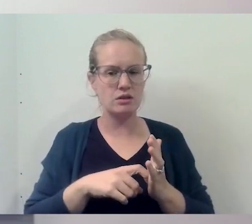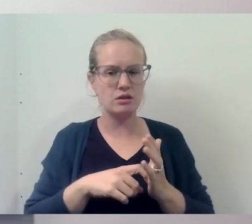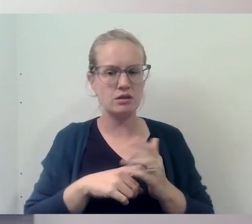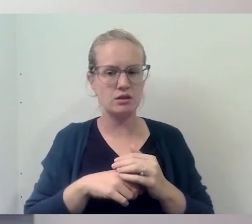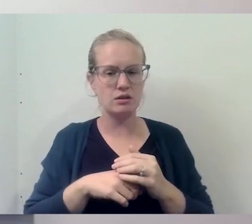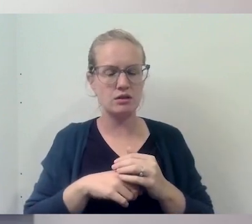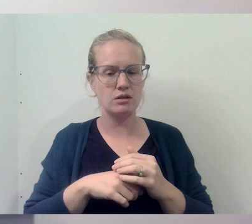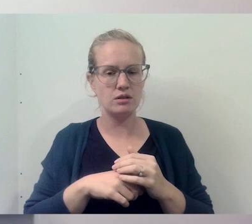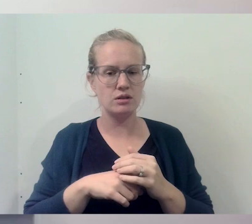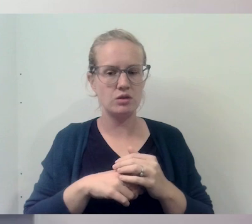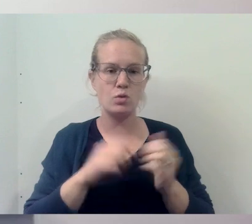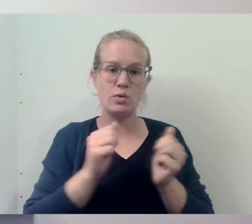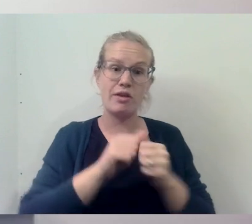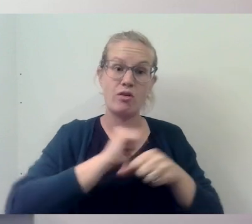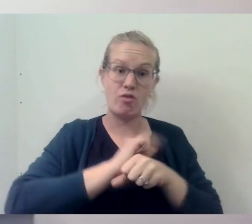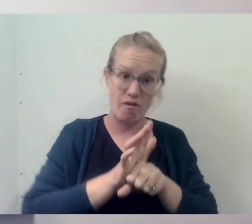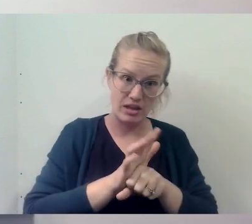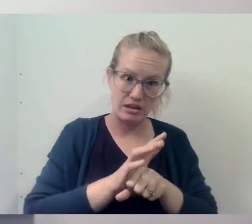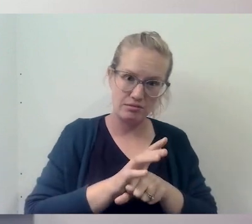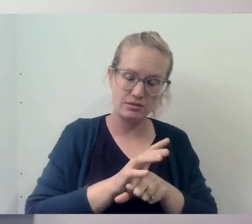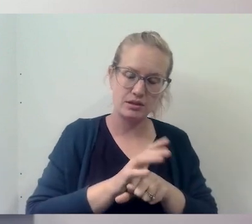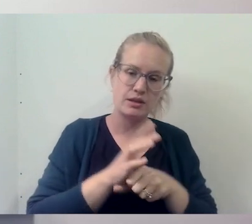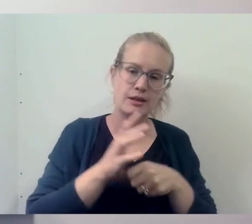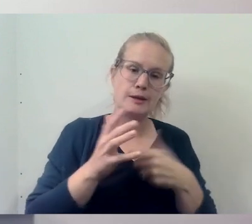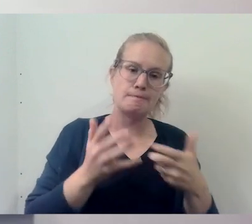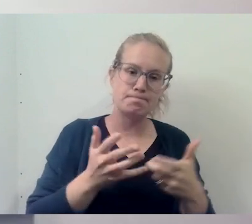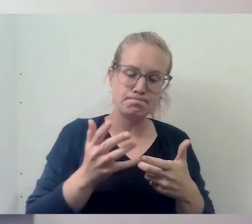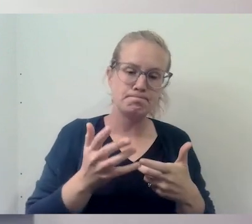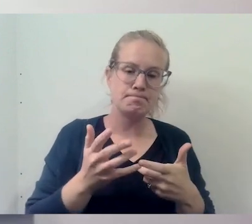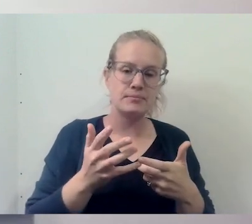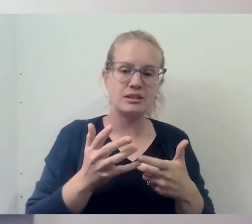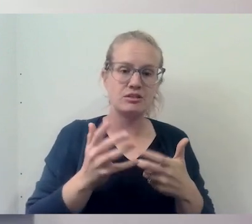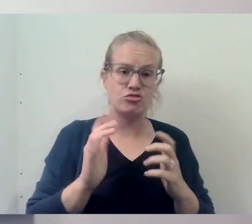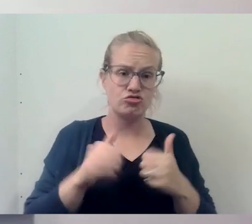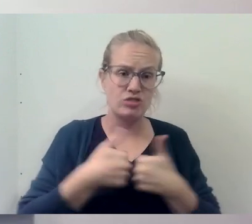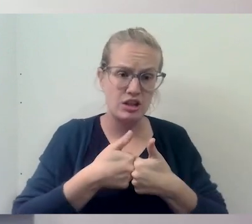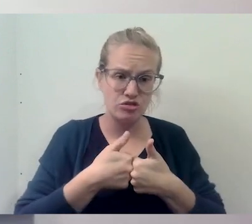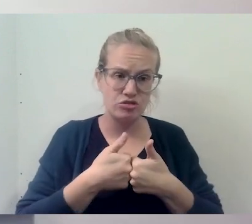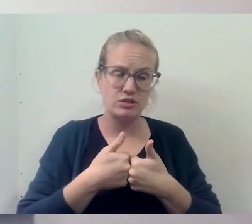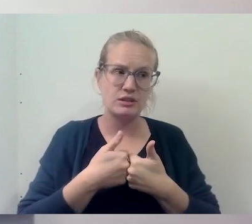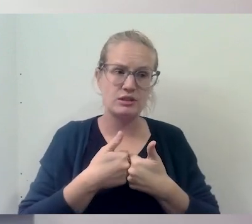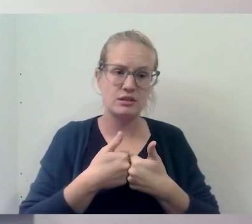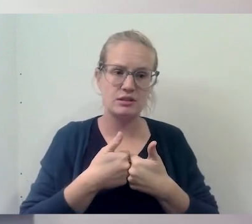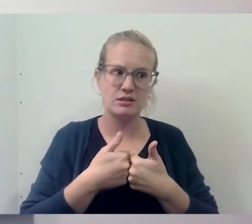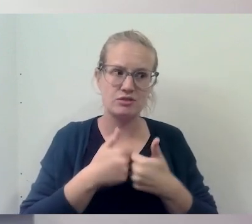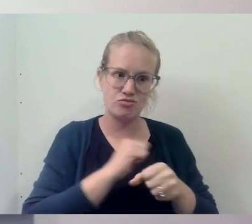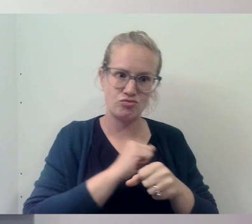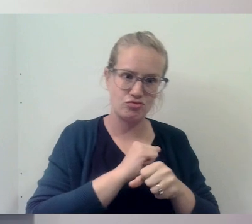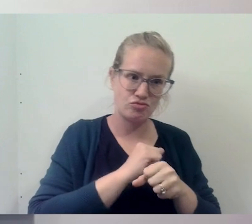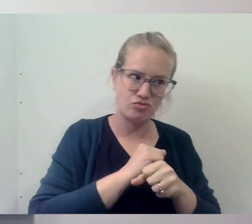COVID, or with COVID, you know, the challenges that COVID exacerbated,